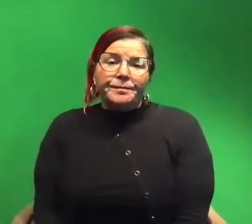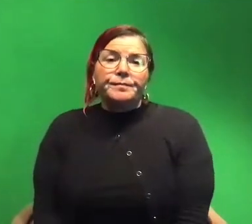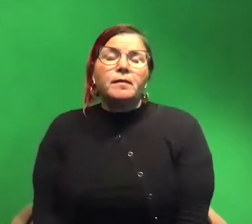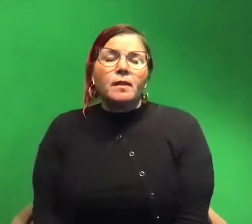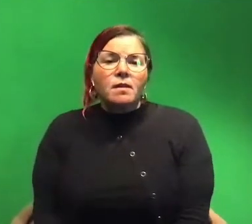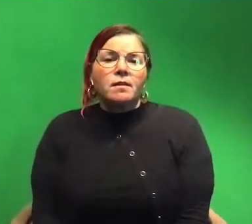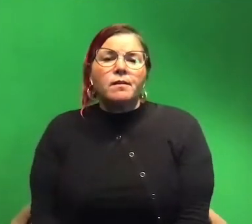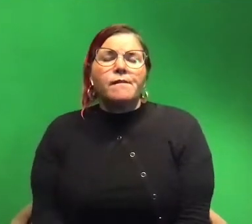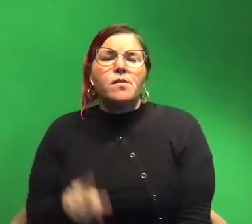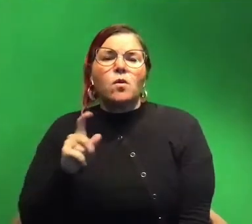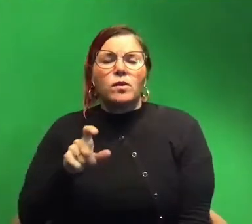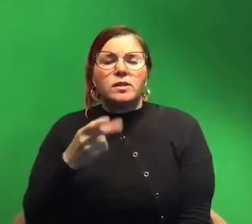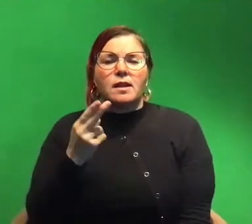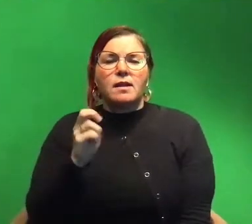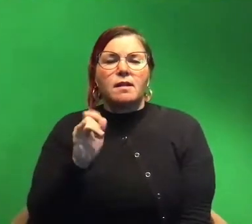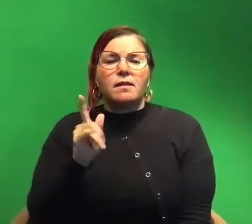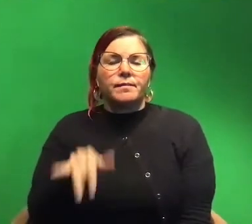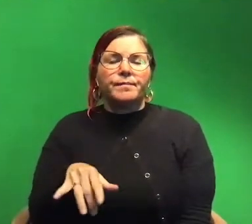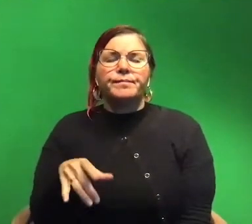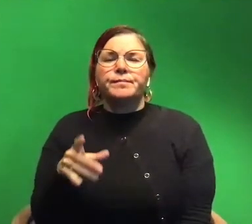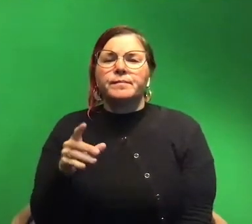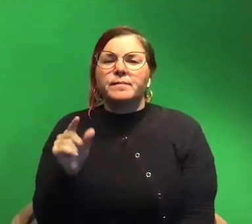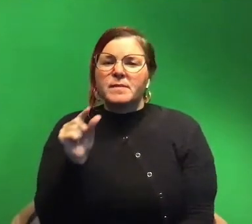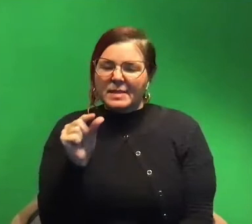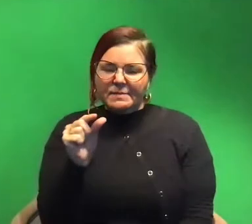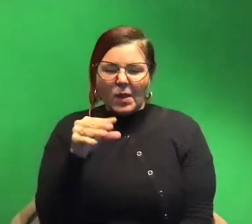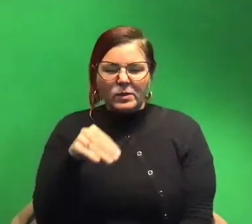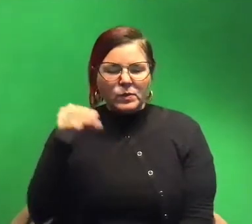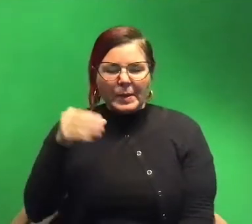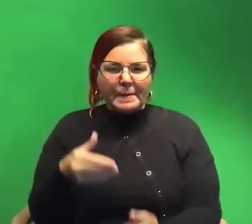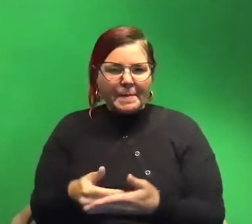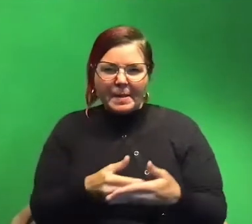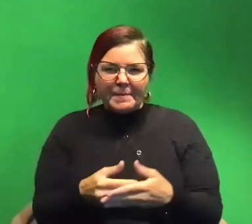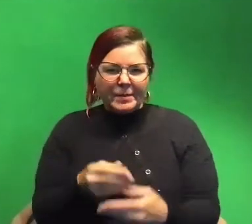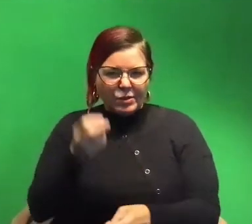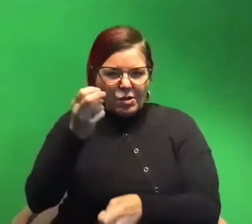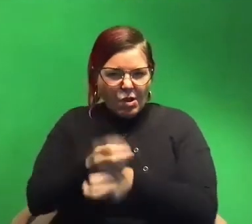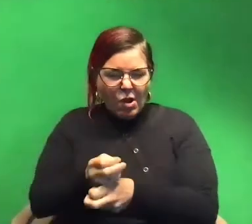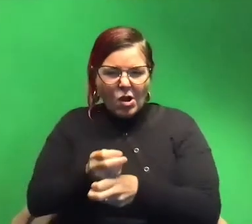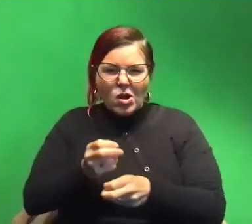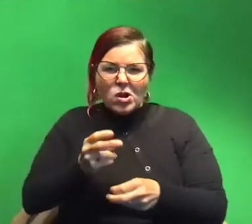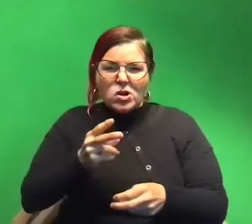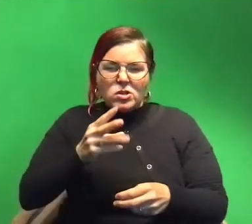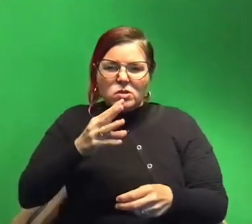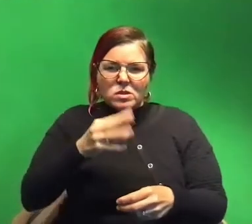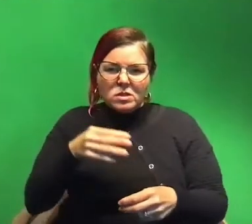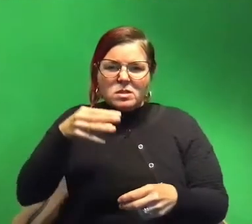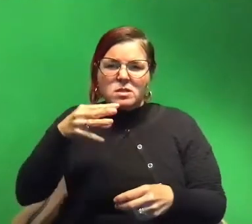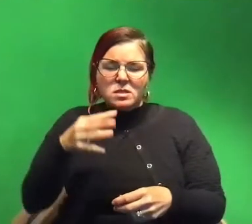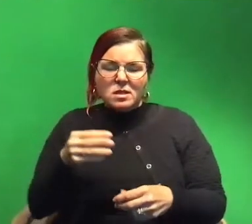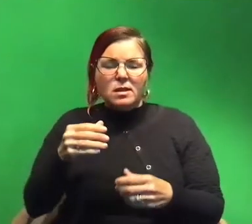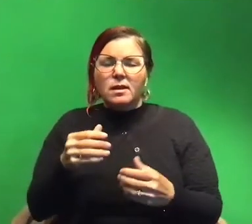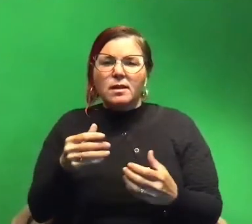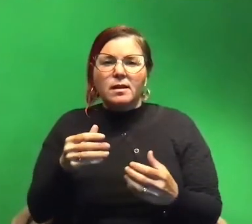here's a question from Haley. Uh given how small the squidlets are and how hard it is to swim at a small Reynolds number do they often